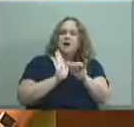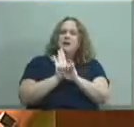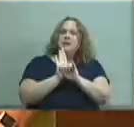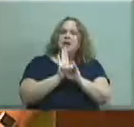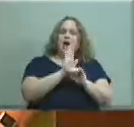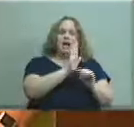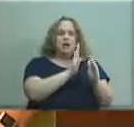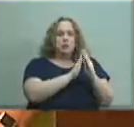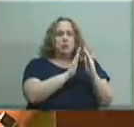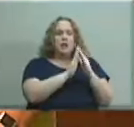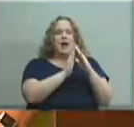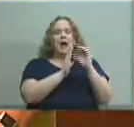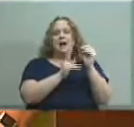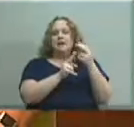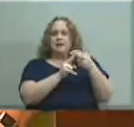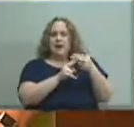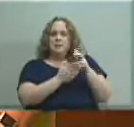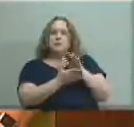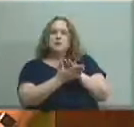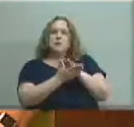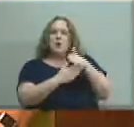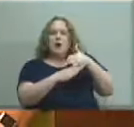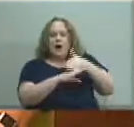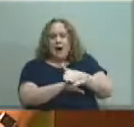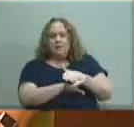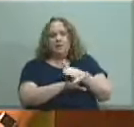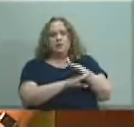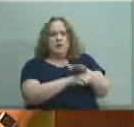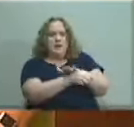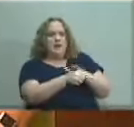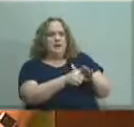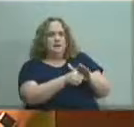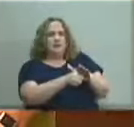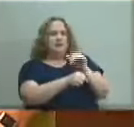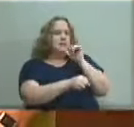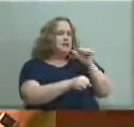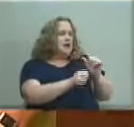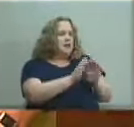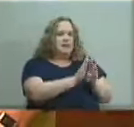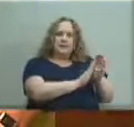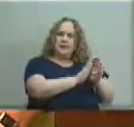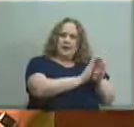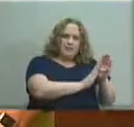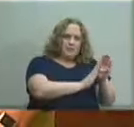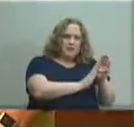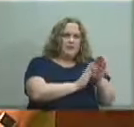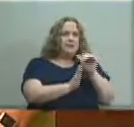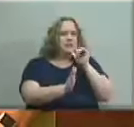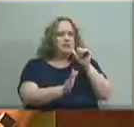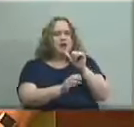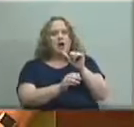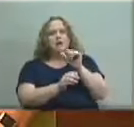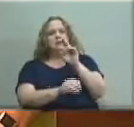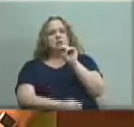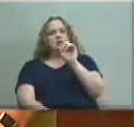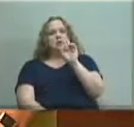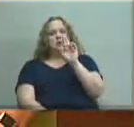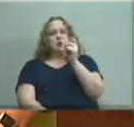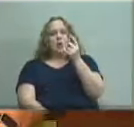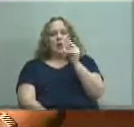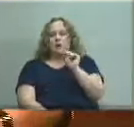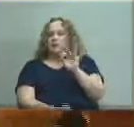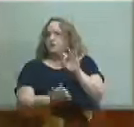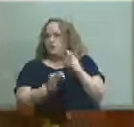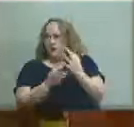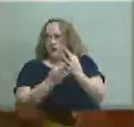neighborhood and name this school after the neighborhood not the developer not the Norton family but after after